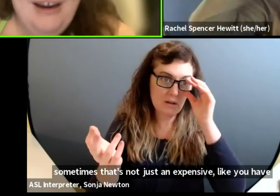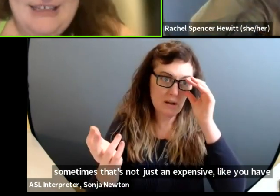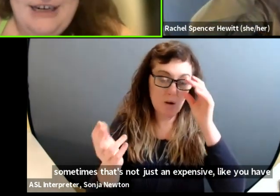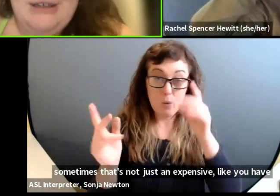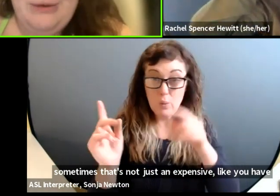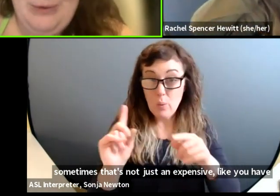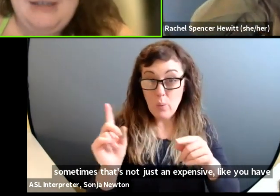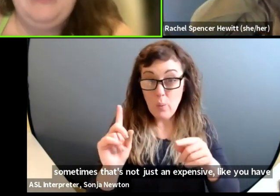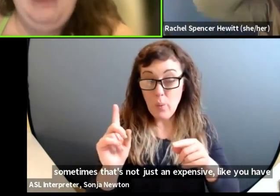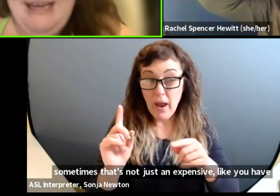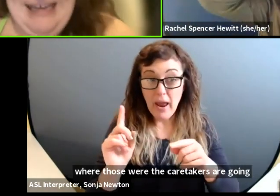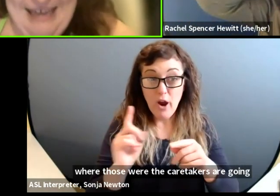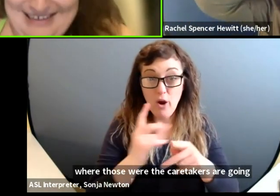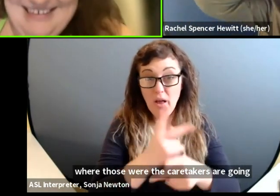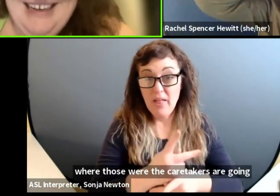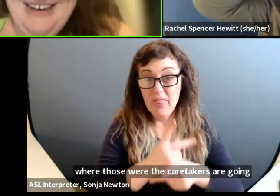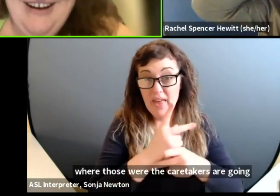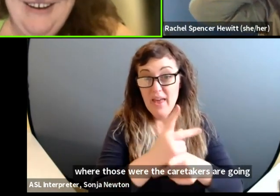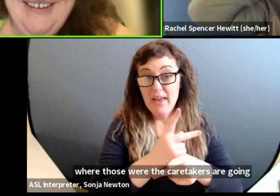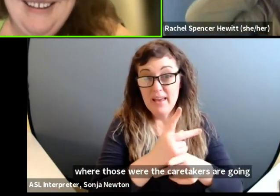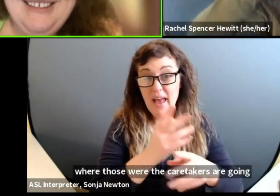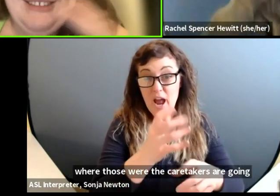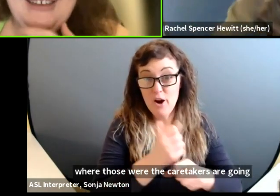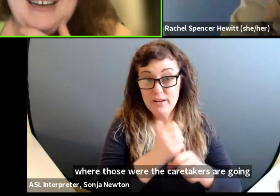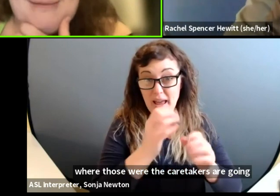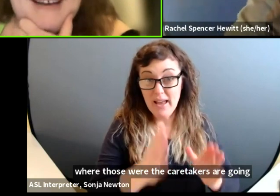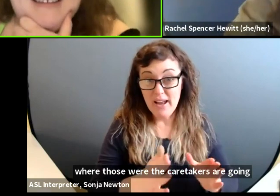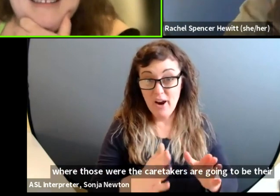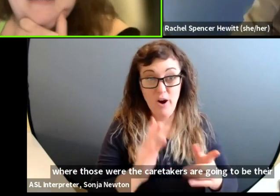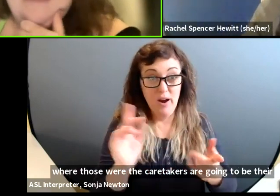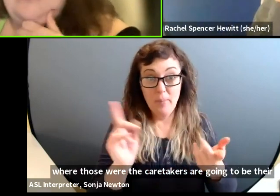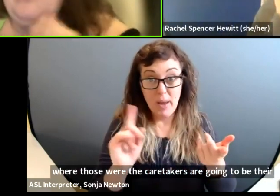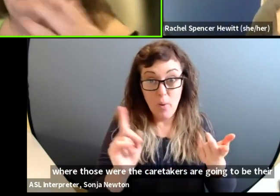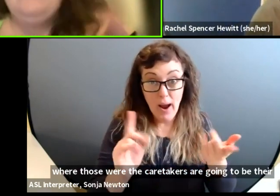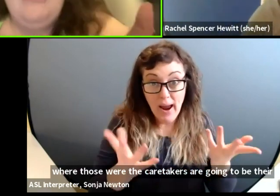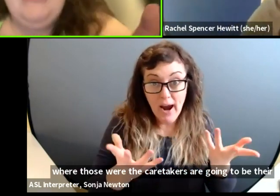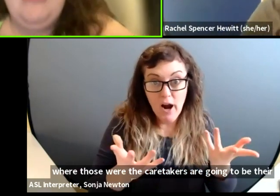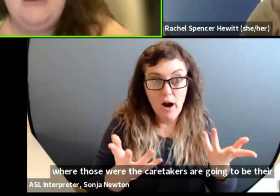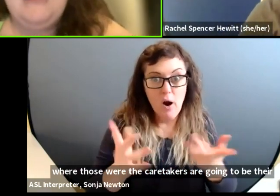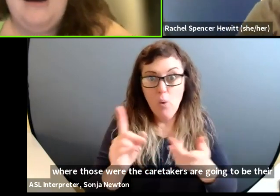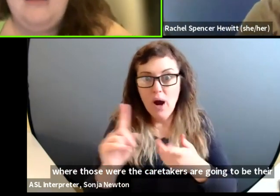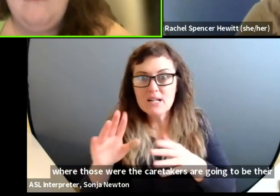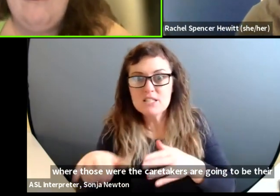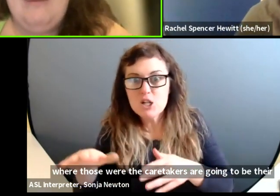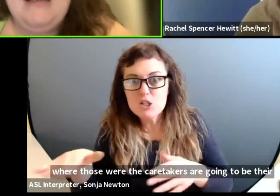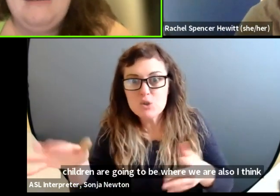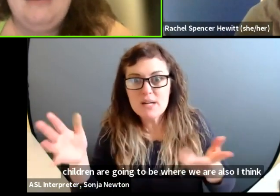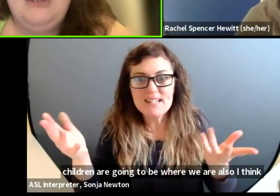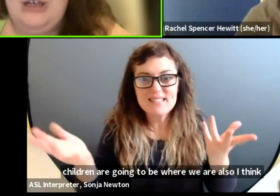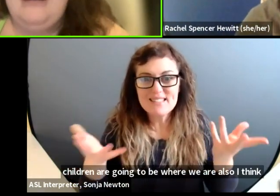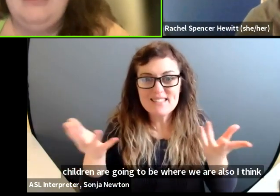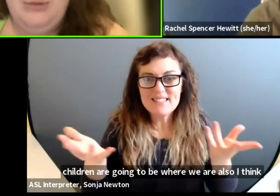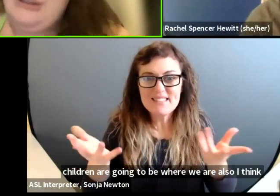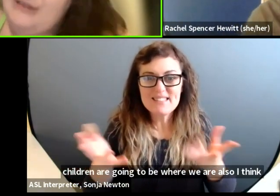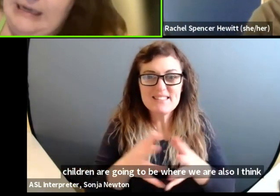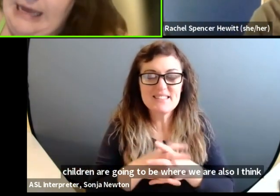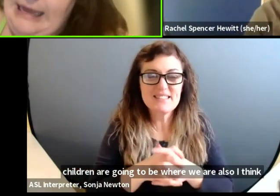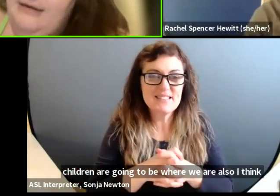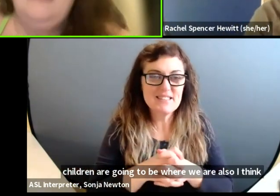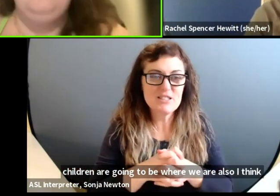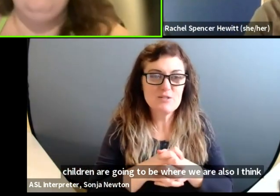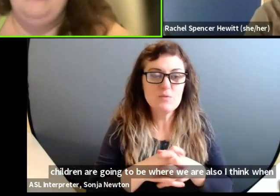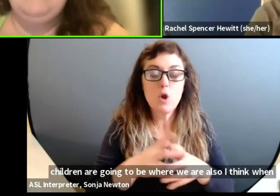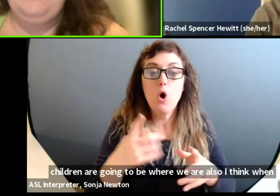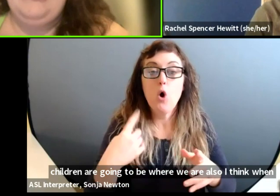those two, where the caretakers are going to be where their children are going to be. But we're, we are also, I think when we start producing